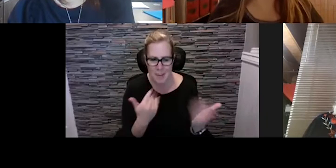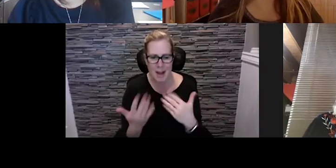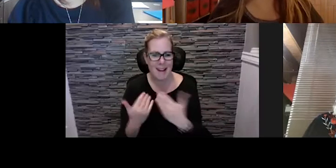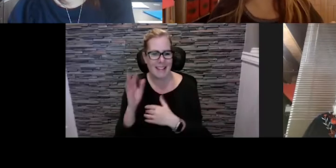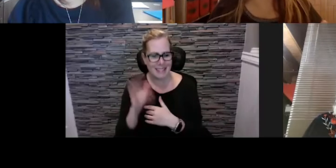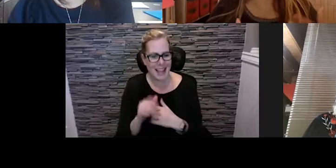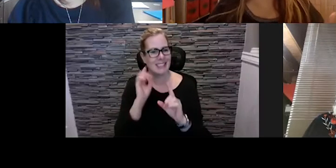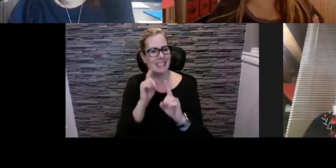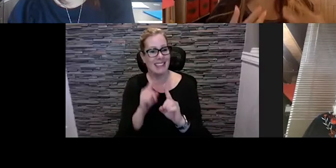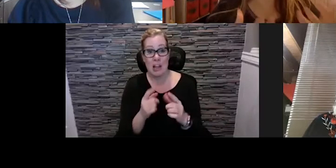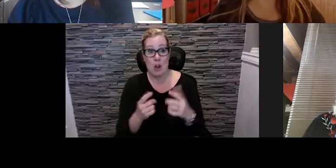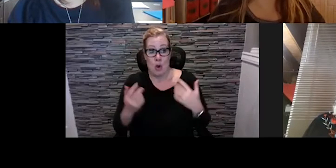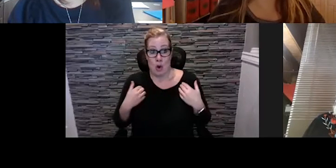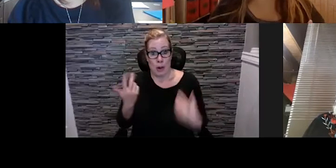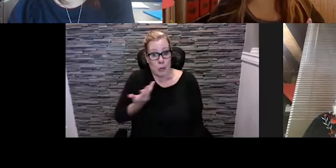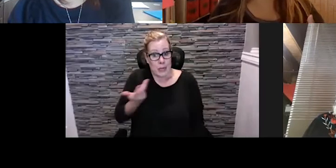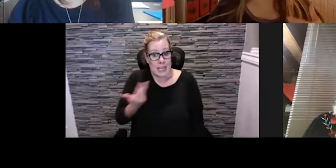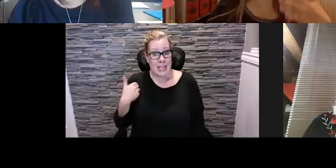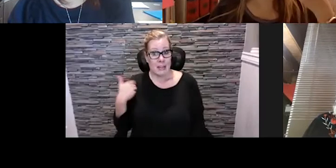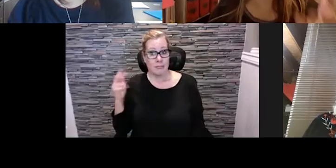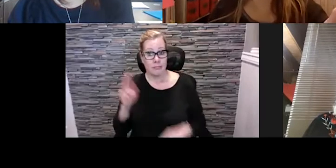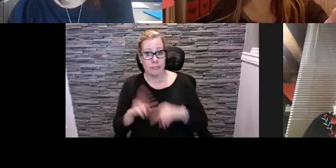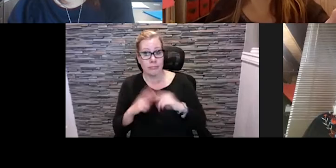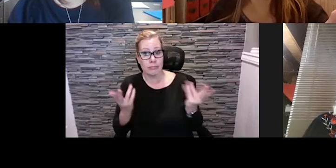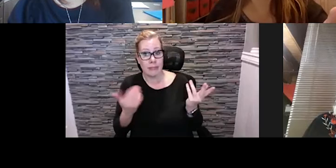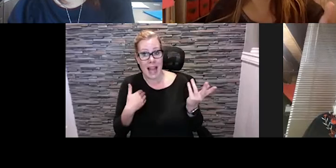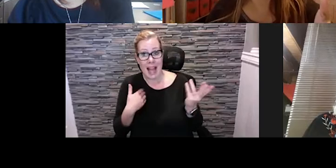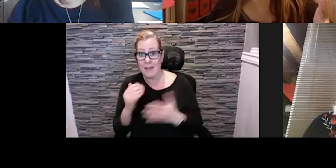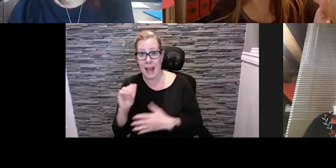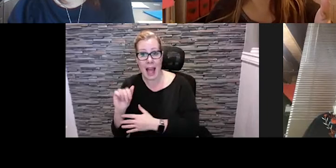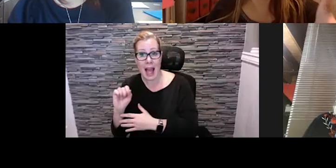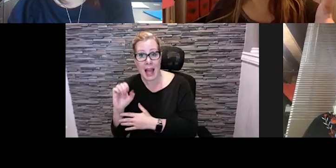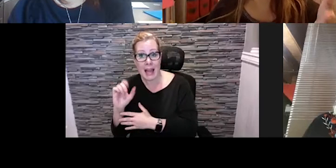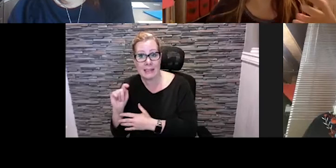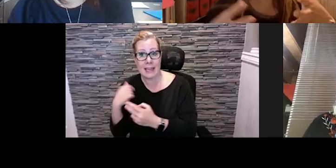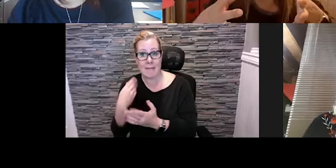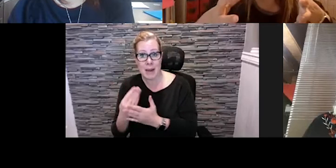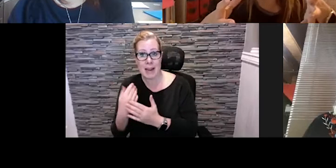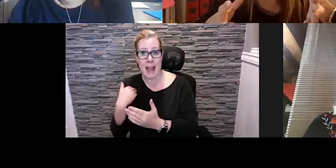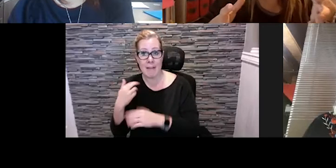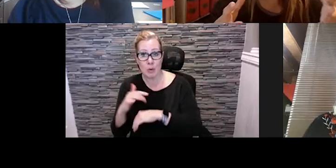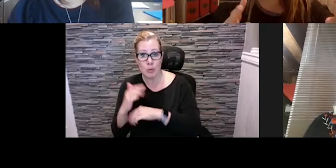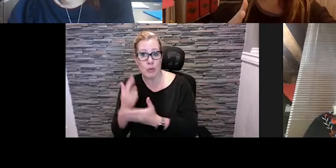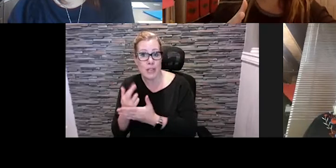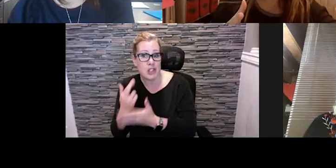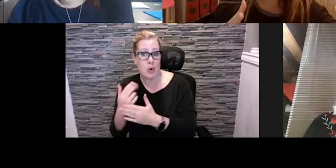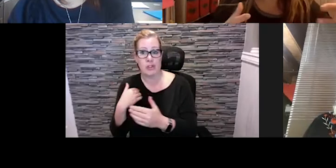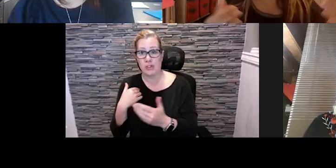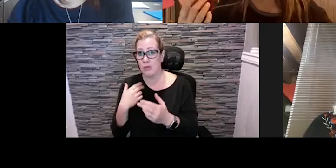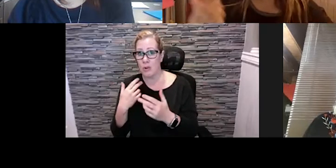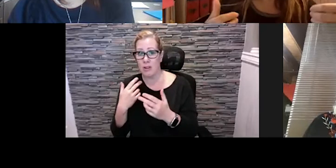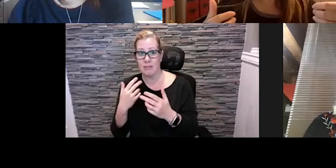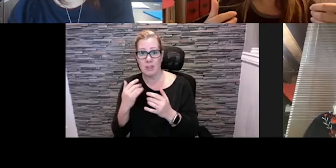have assets and resources to offer or maybe amend